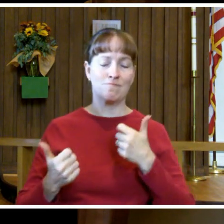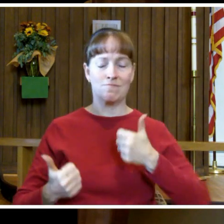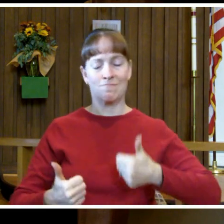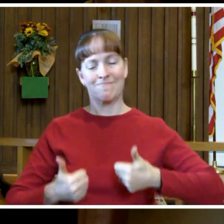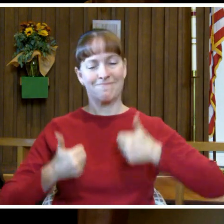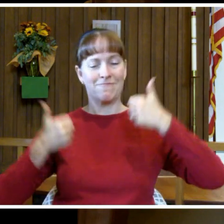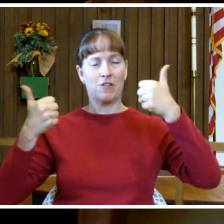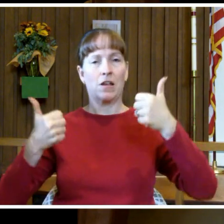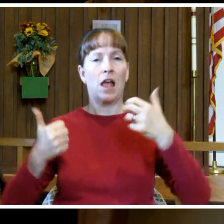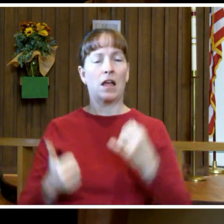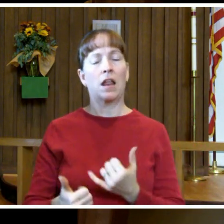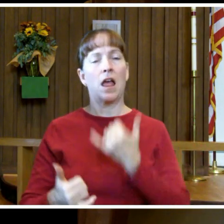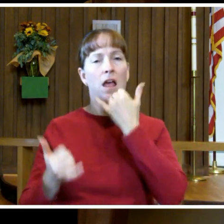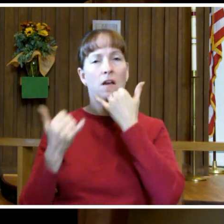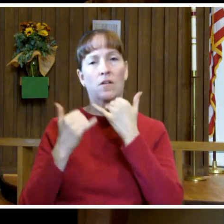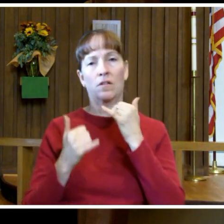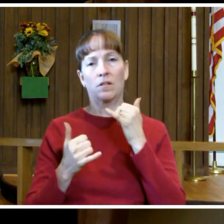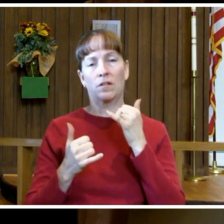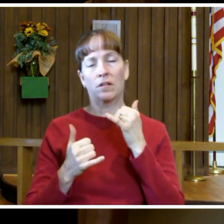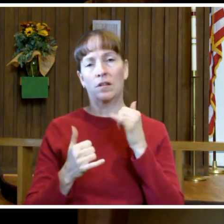that was Paul.